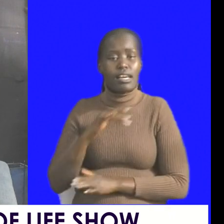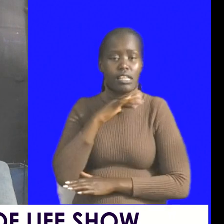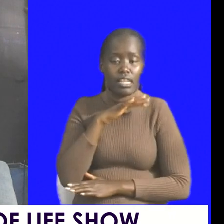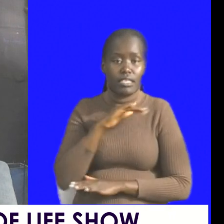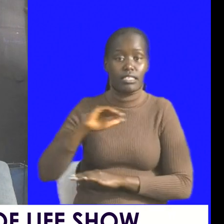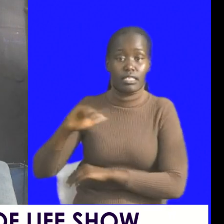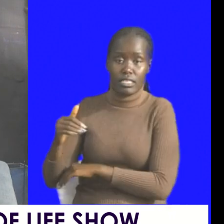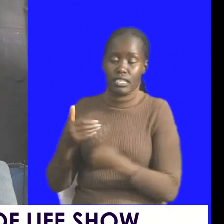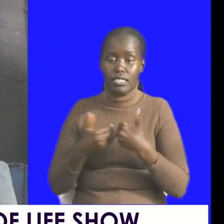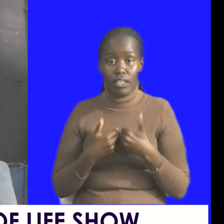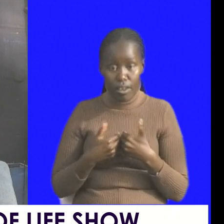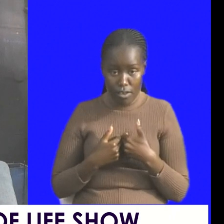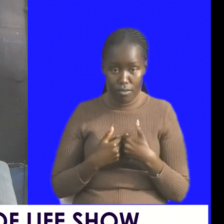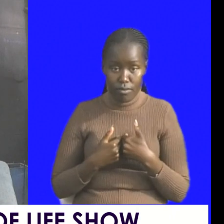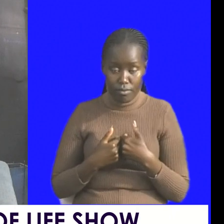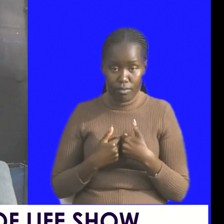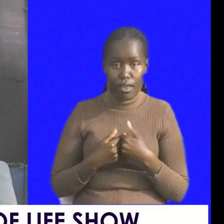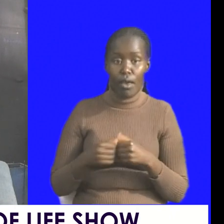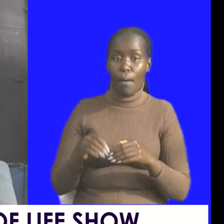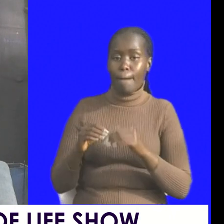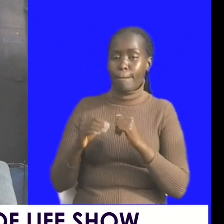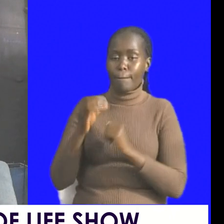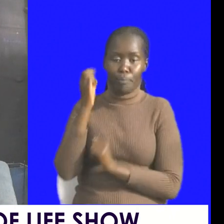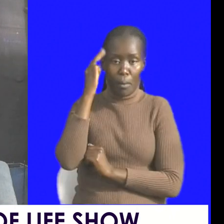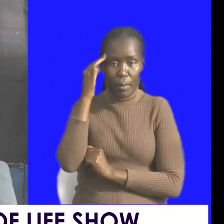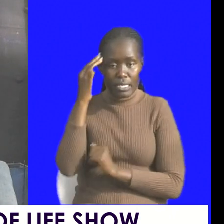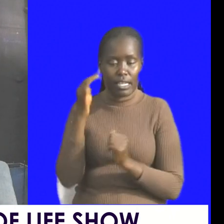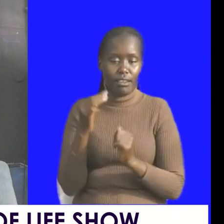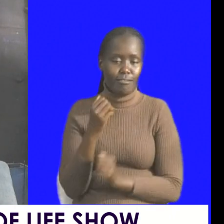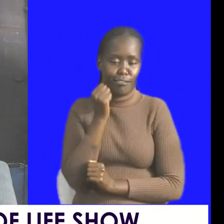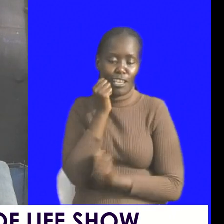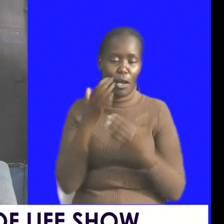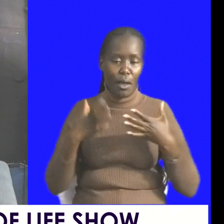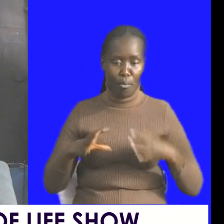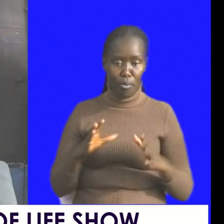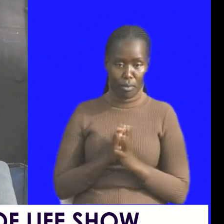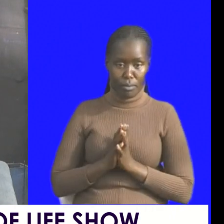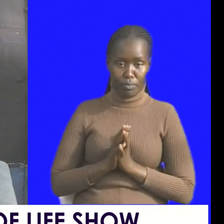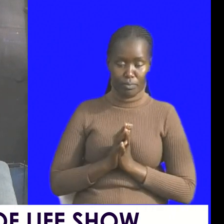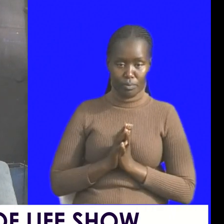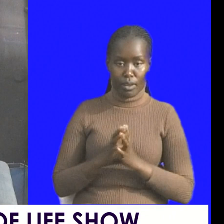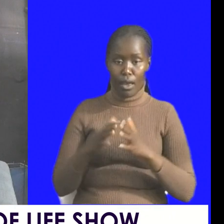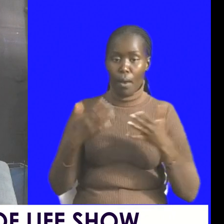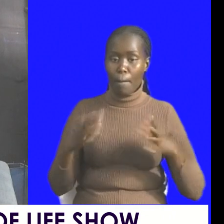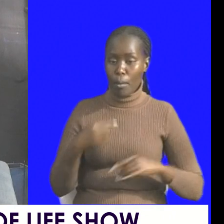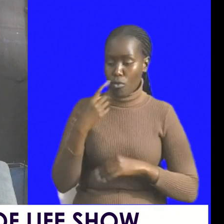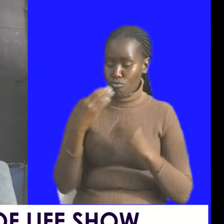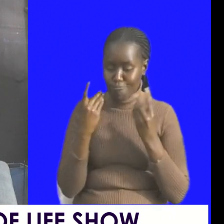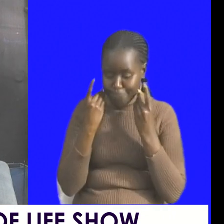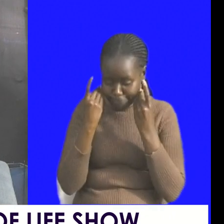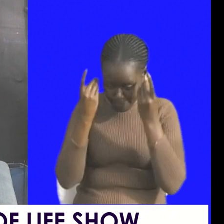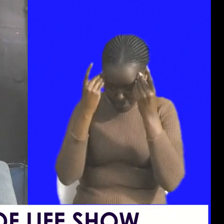have mentally ill people dirty cities have people who are depressed